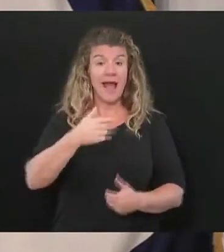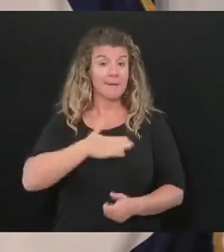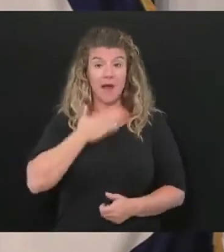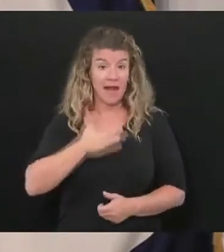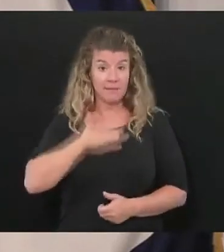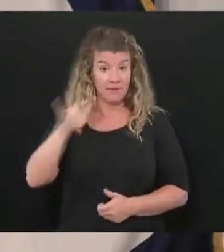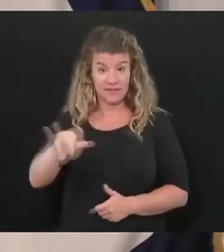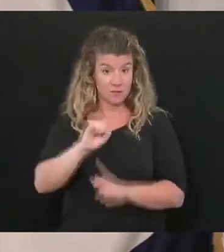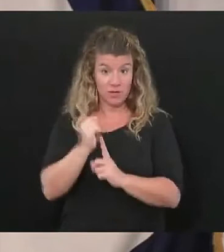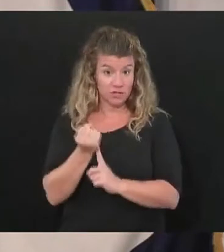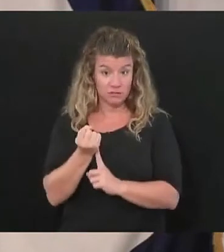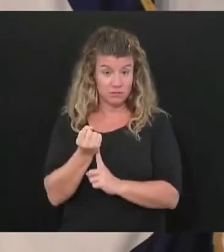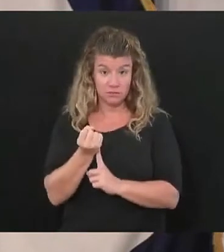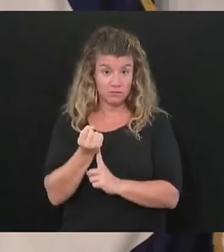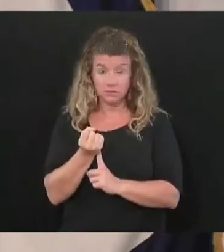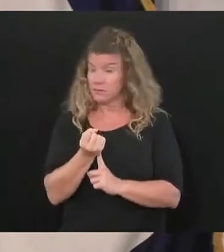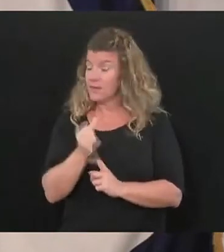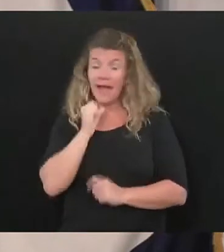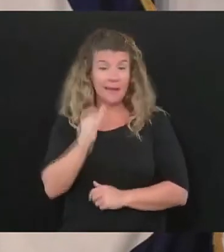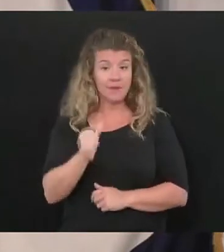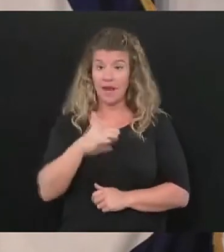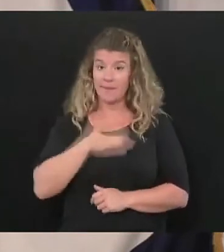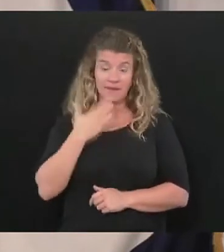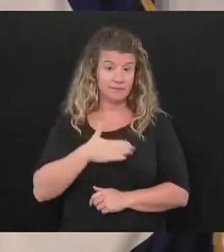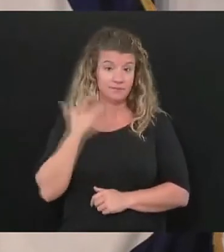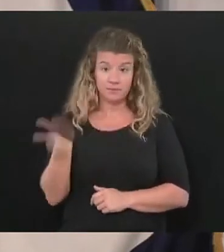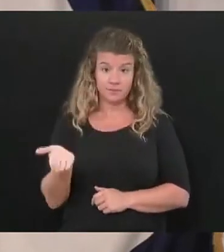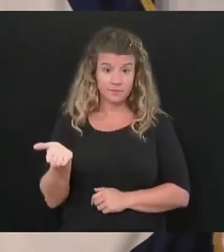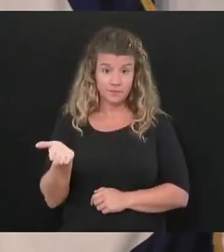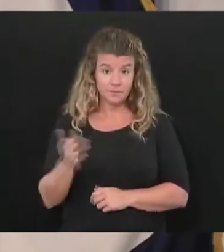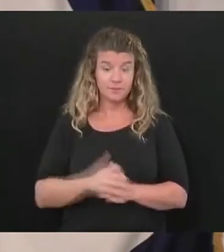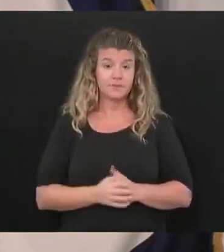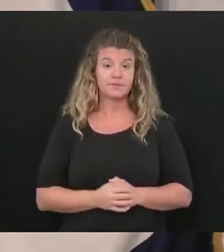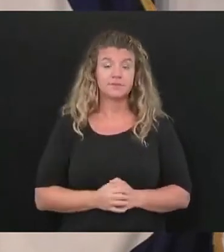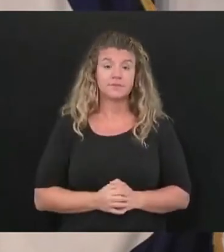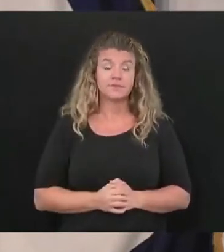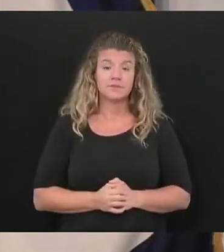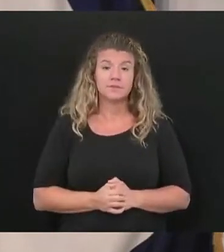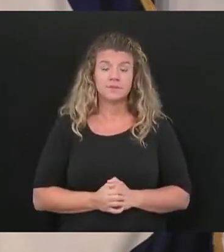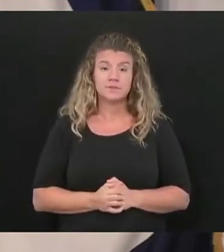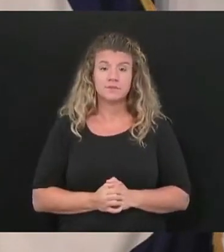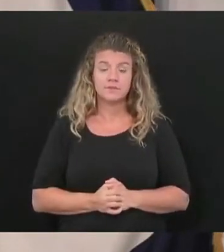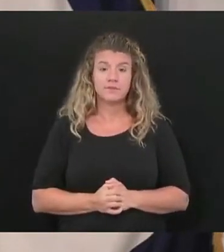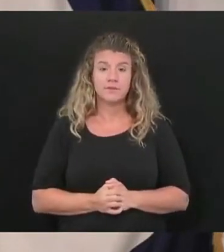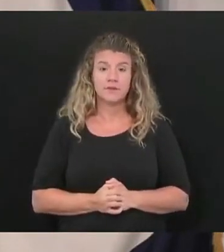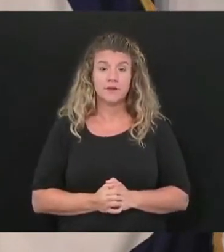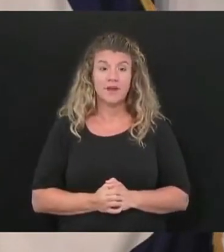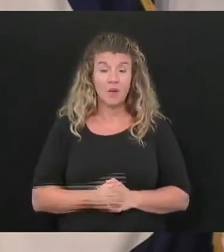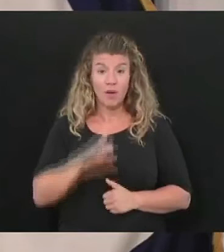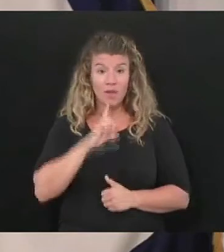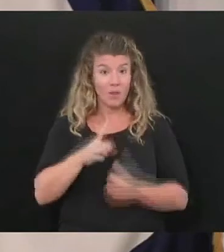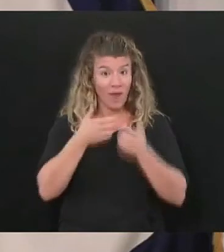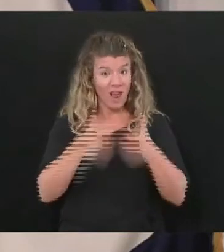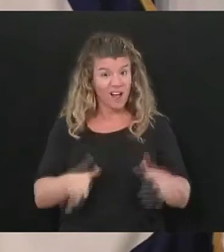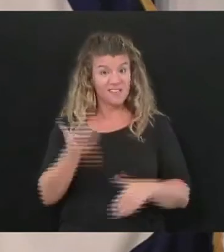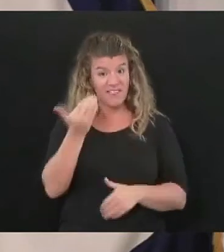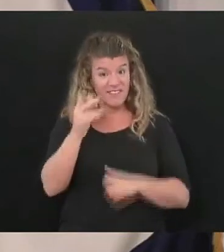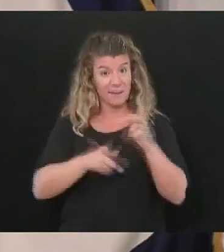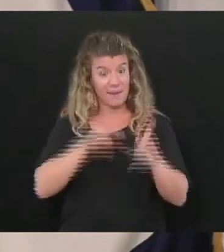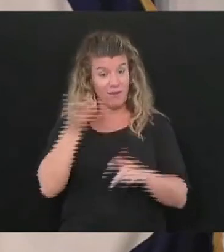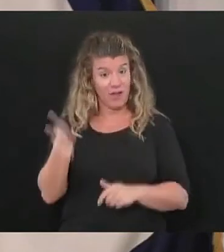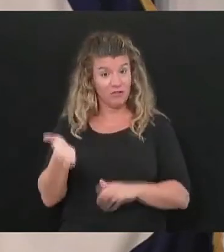happy about this I'm not happy and so so we lost 15 people there